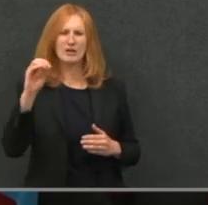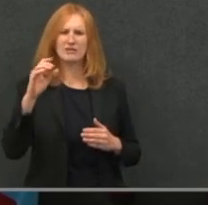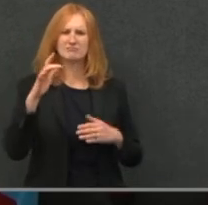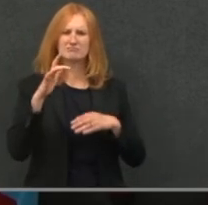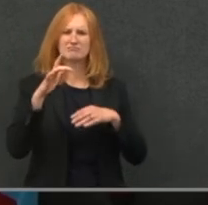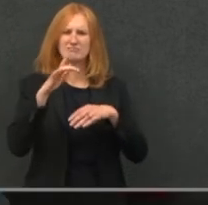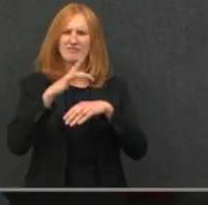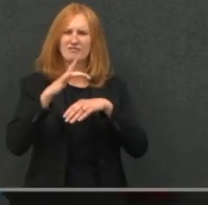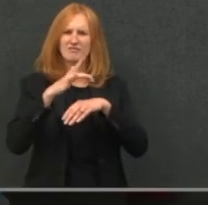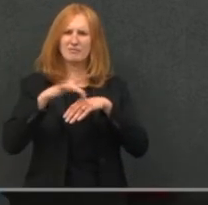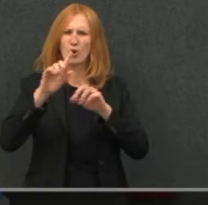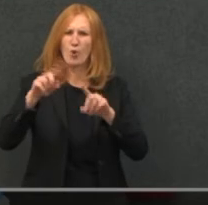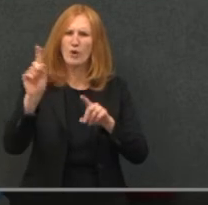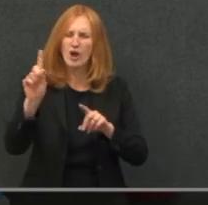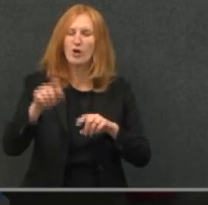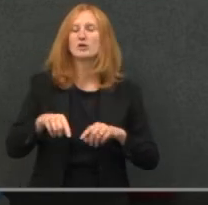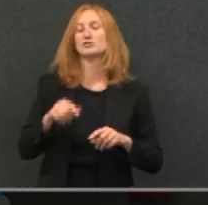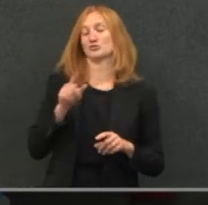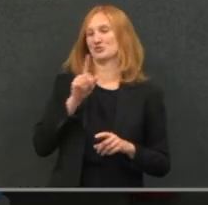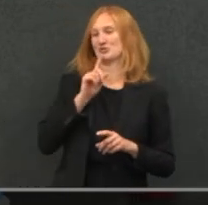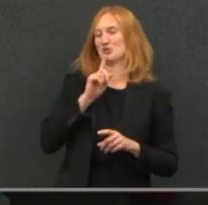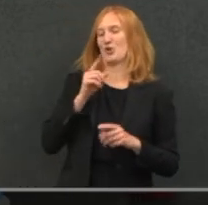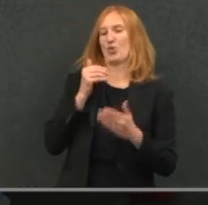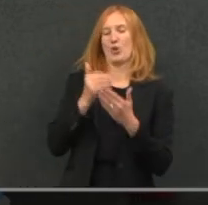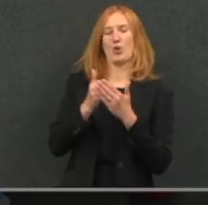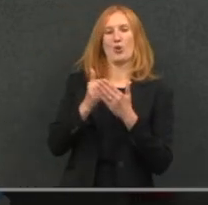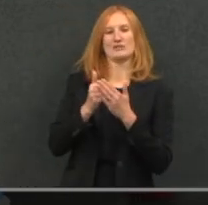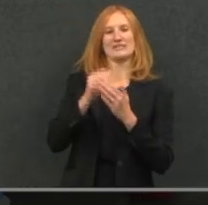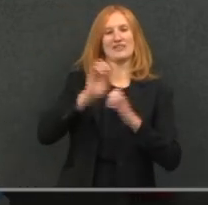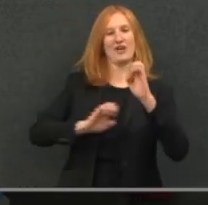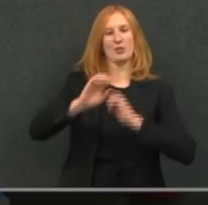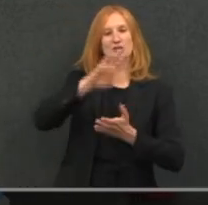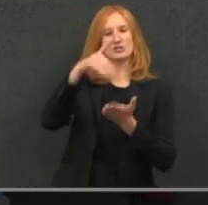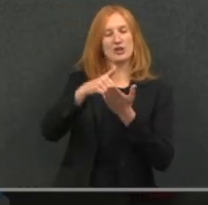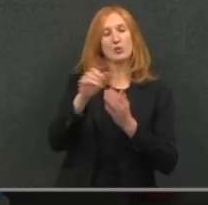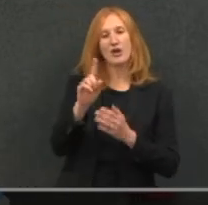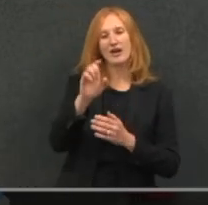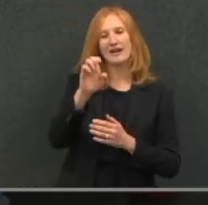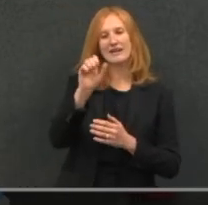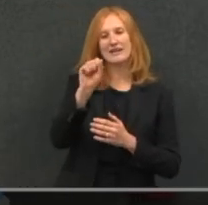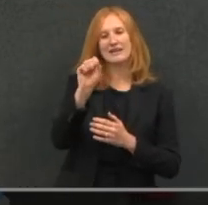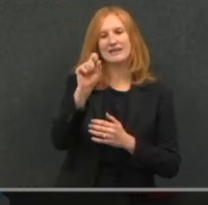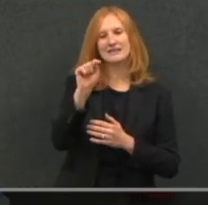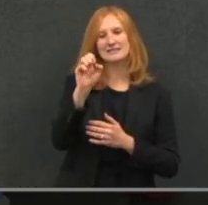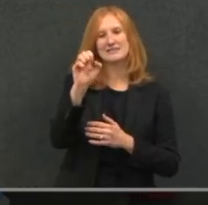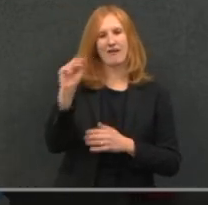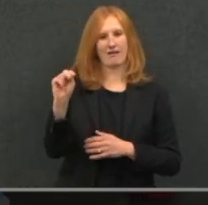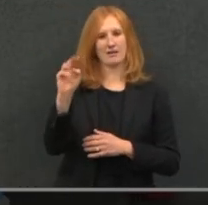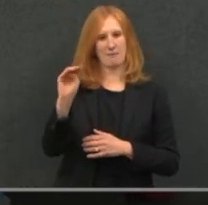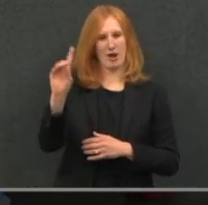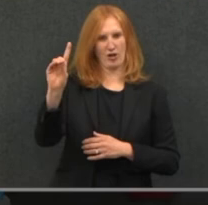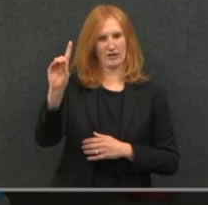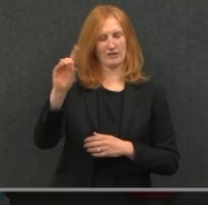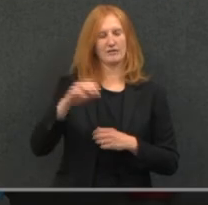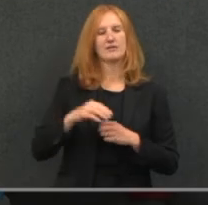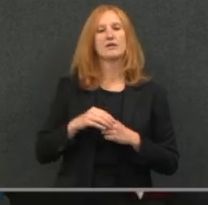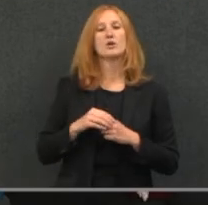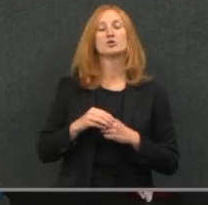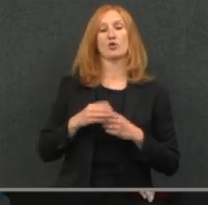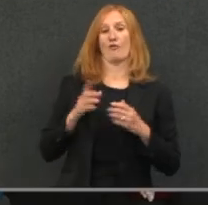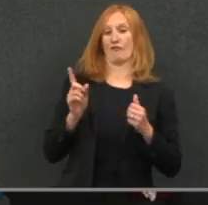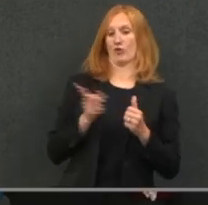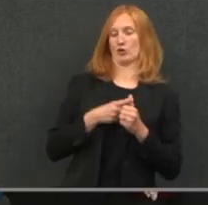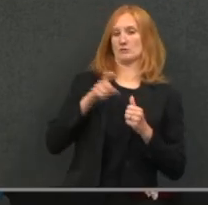So, the closest evaluation site to this location is in Easton. And that would be after they have